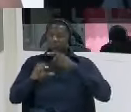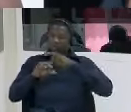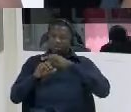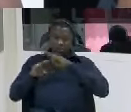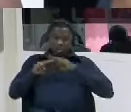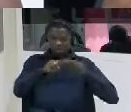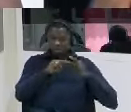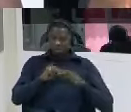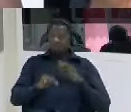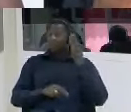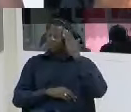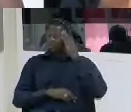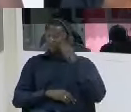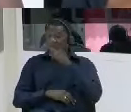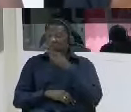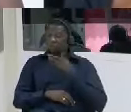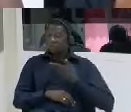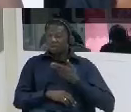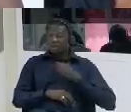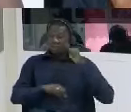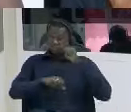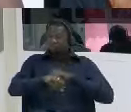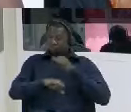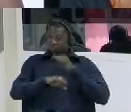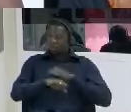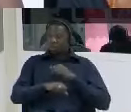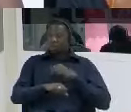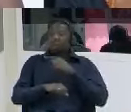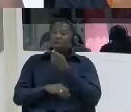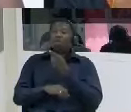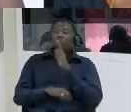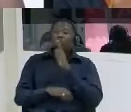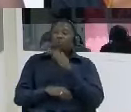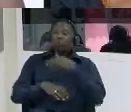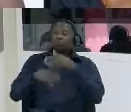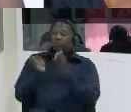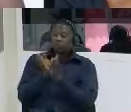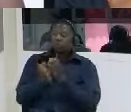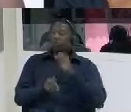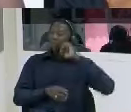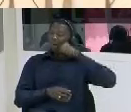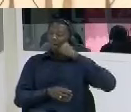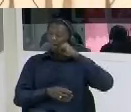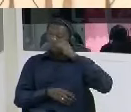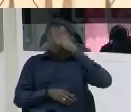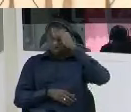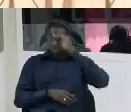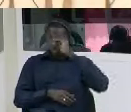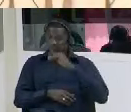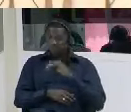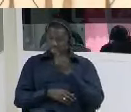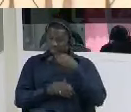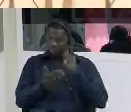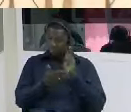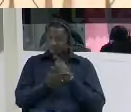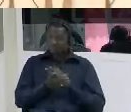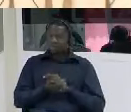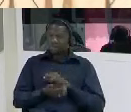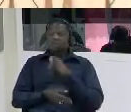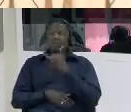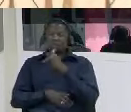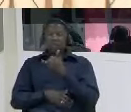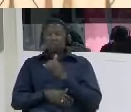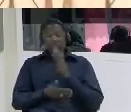were actually being tortured by the um black black boys oh yes obviously yes yes